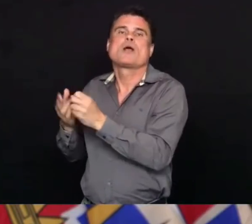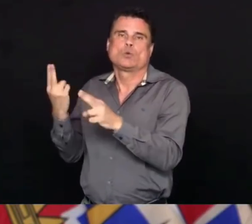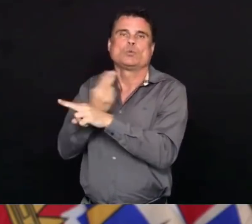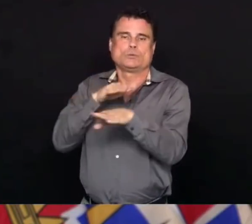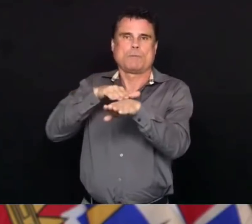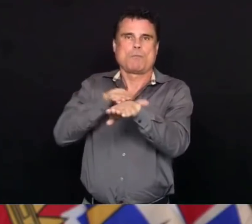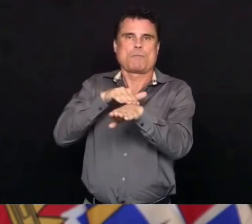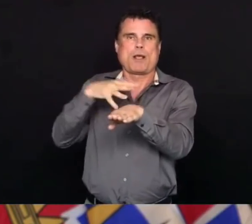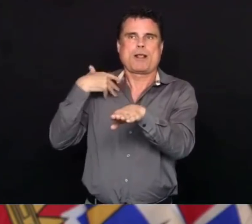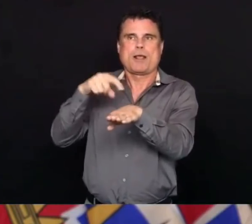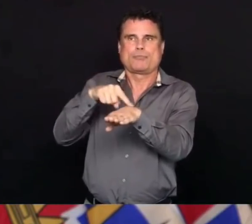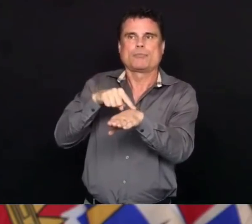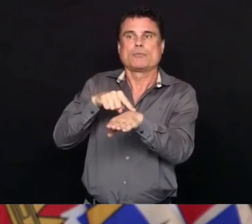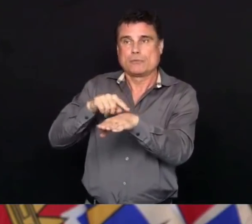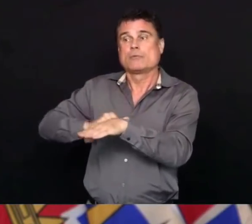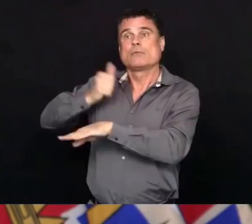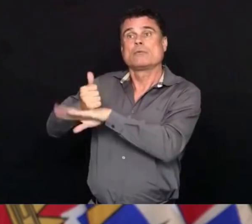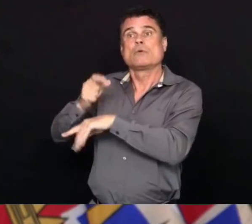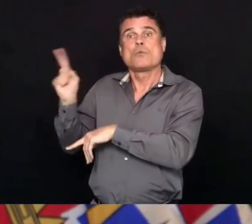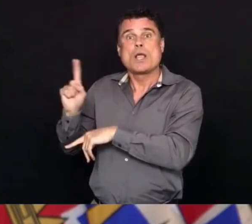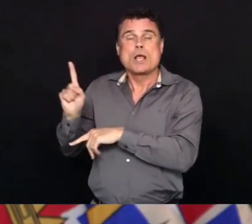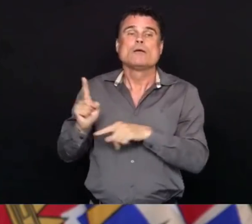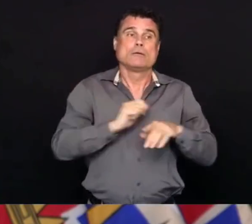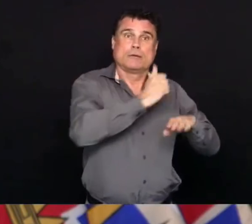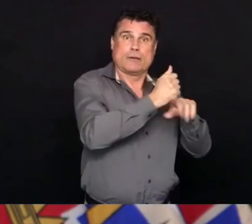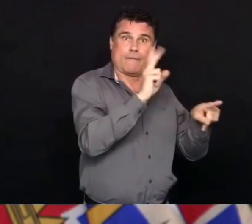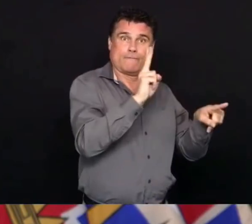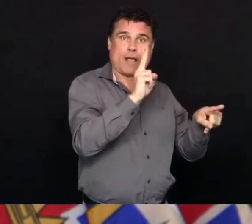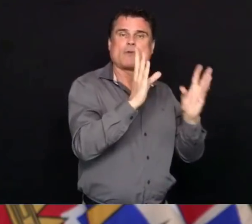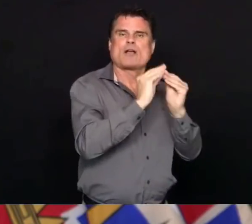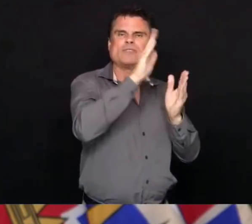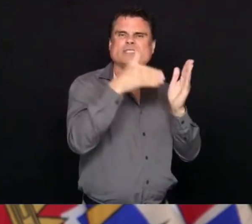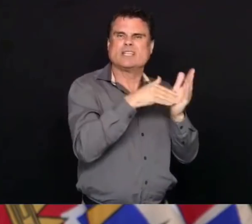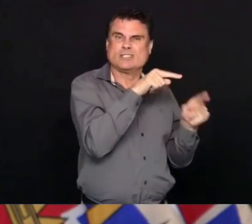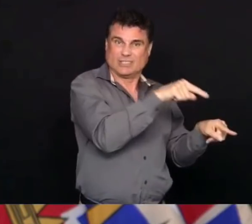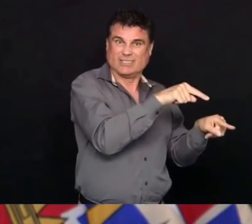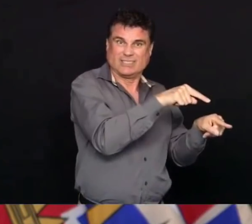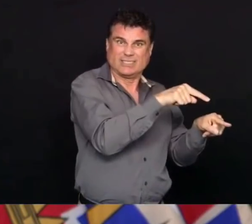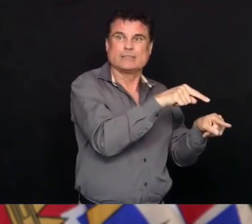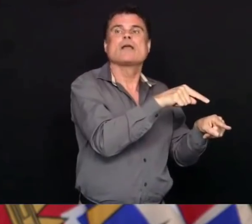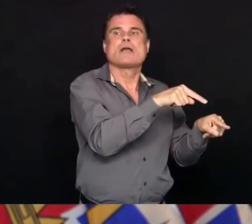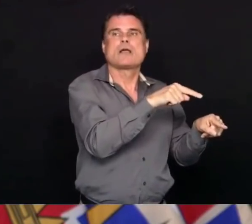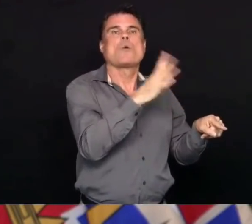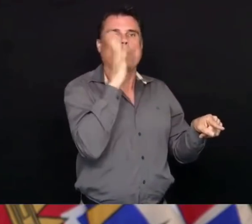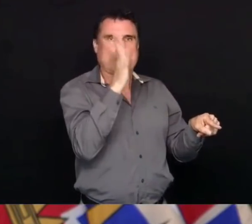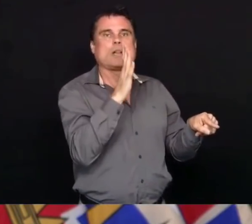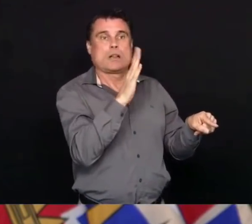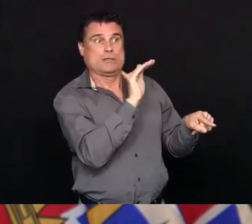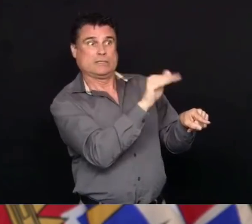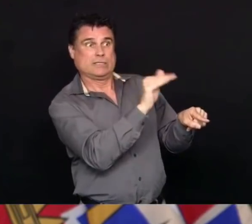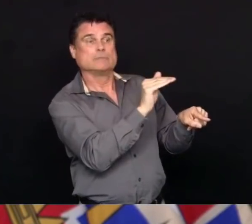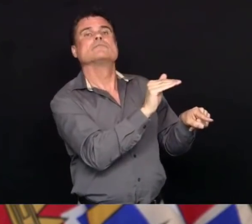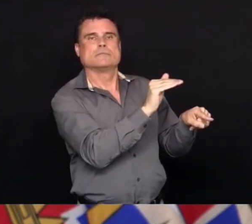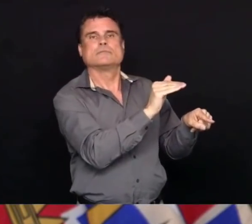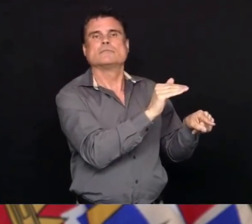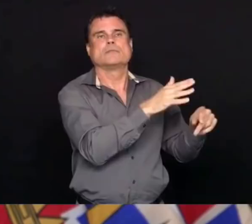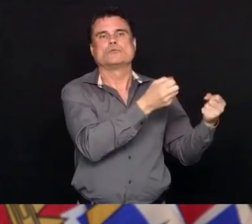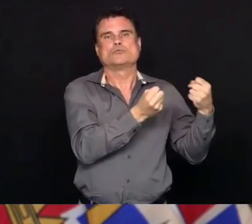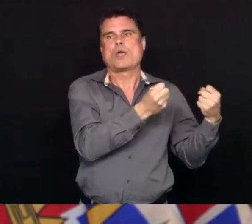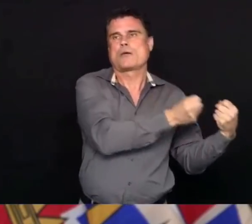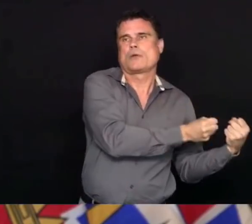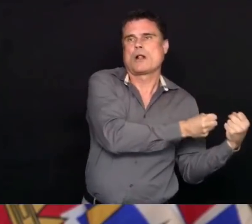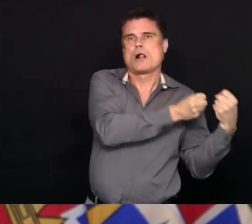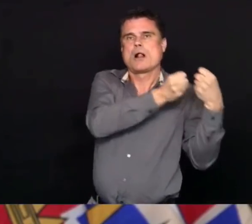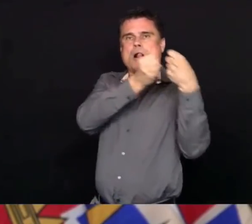Convention Centre but it will be redeployed to the Abbotsford area to provide additional support